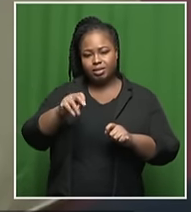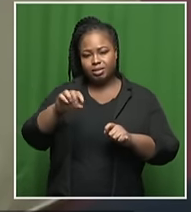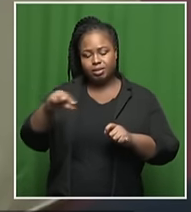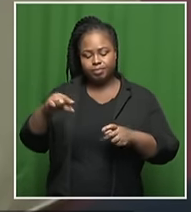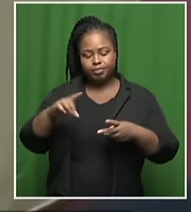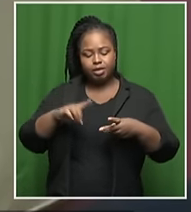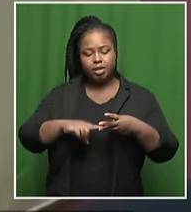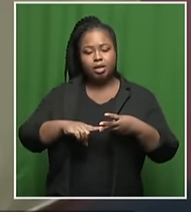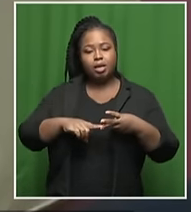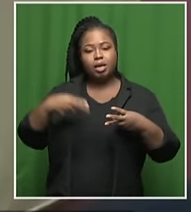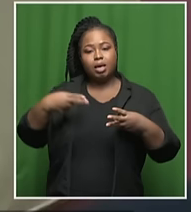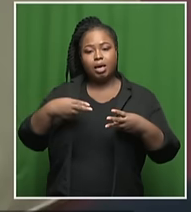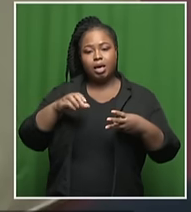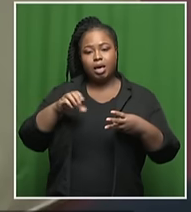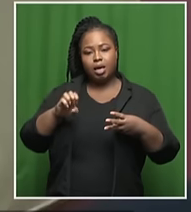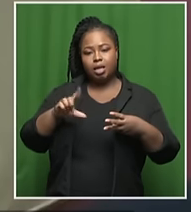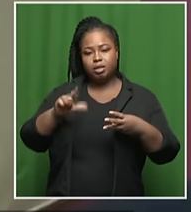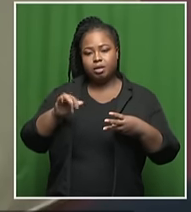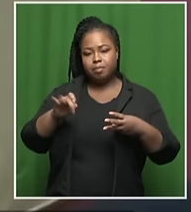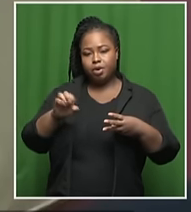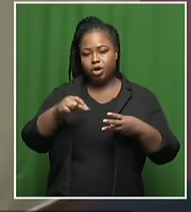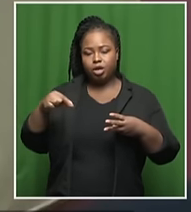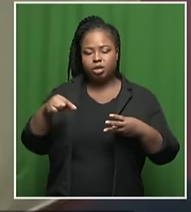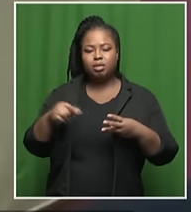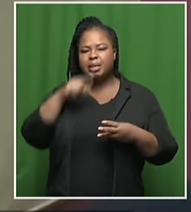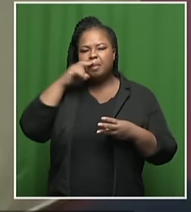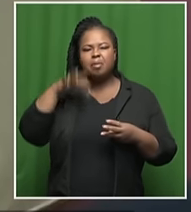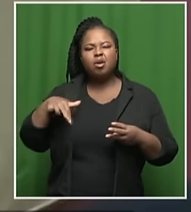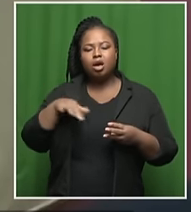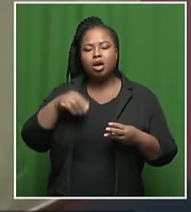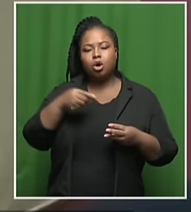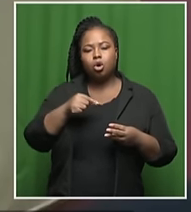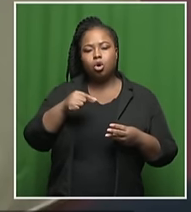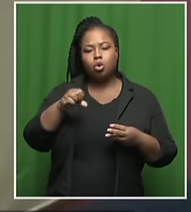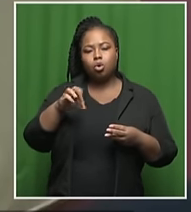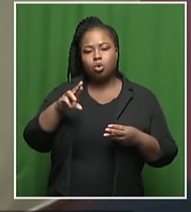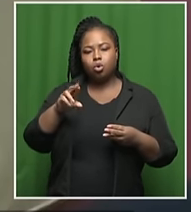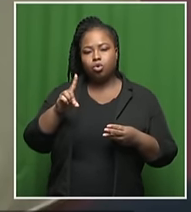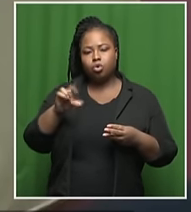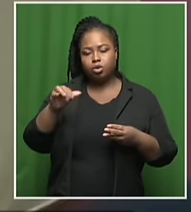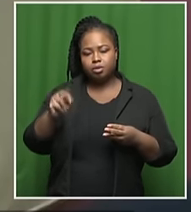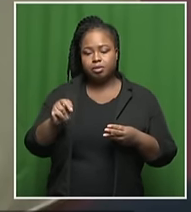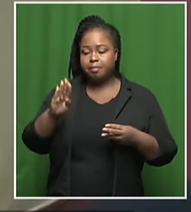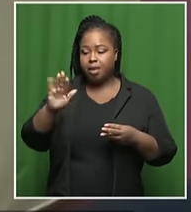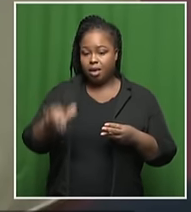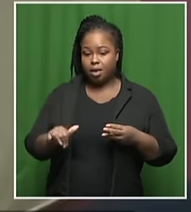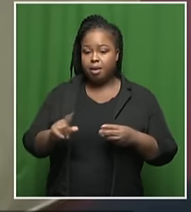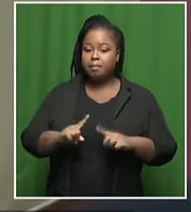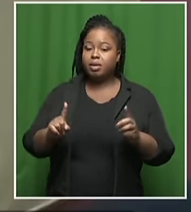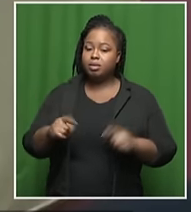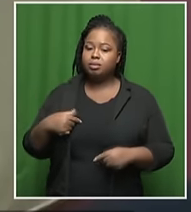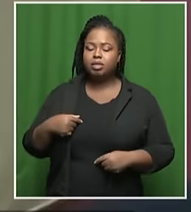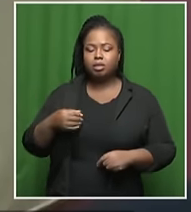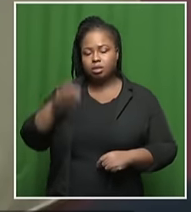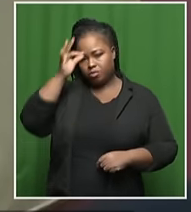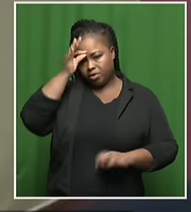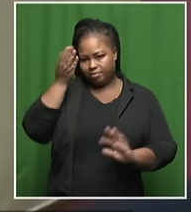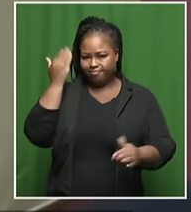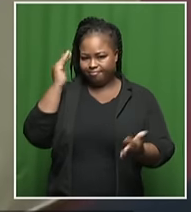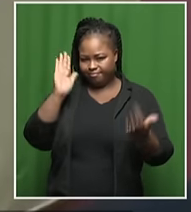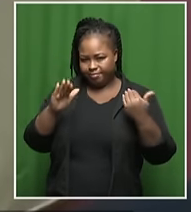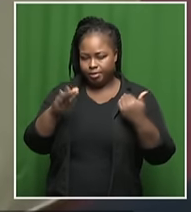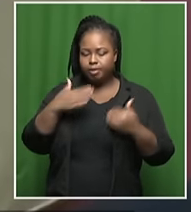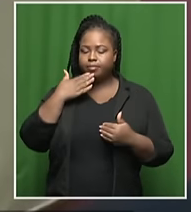region, the Strand, Gordons Bay area. If you have to travel, our traffic services are on the roads. Please just